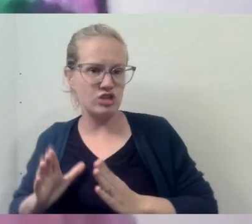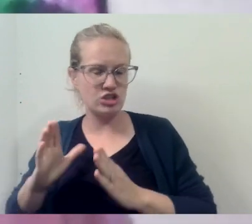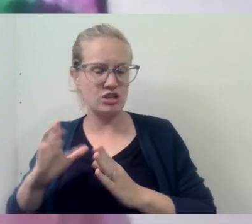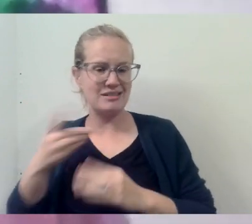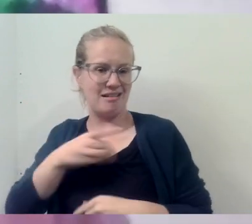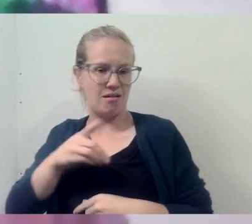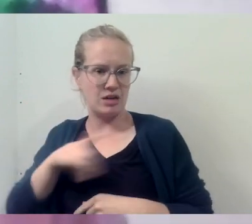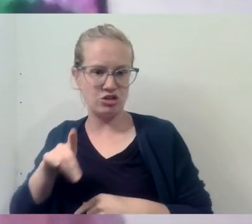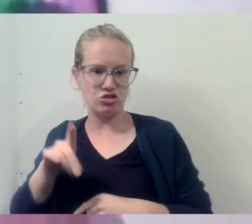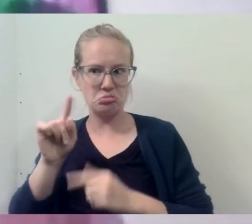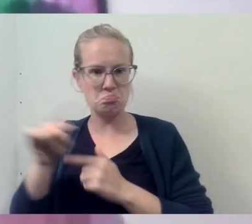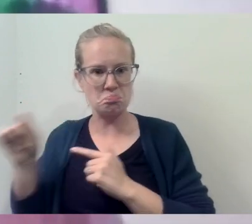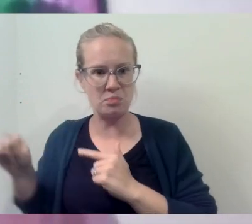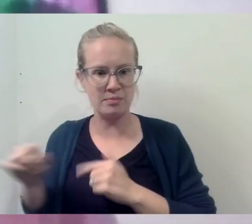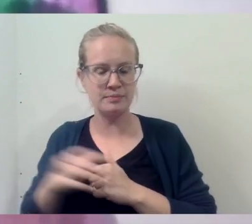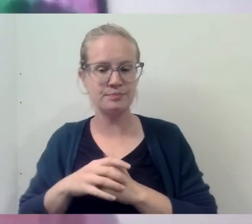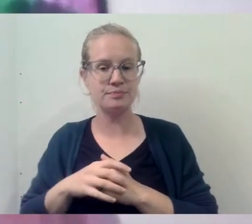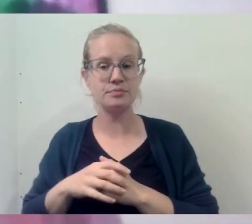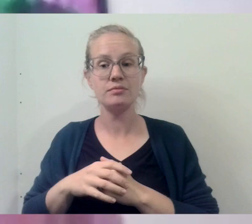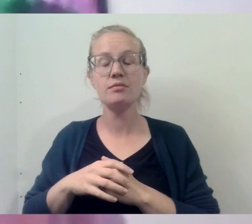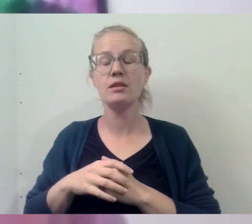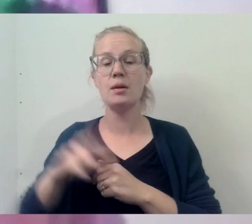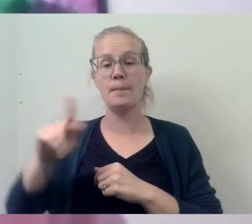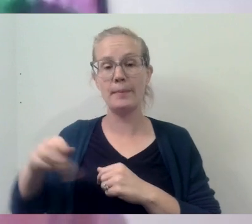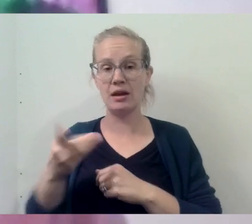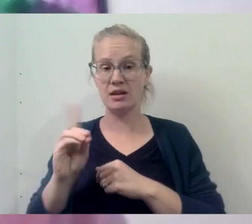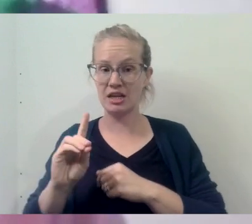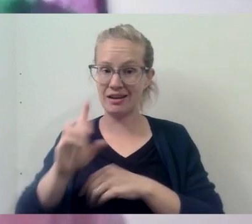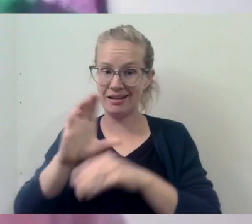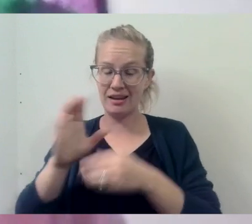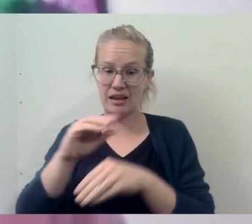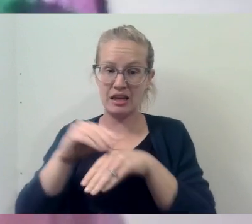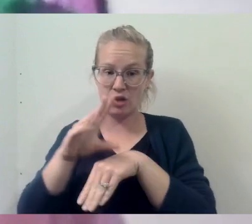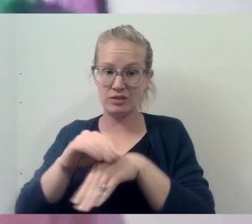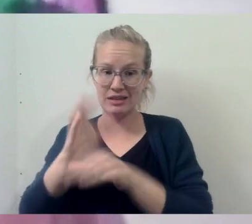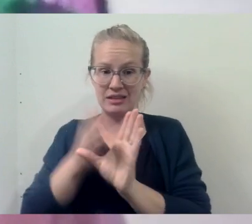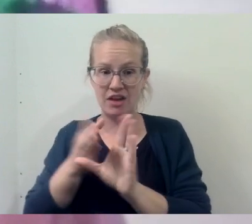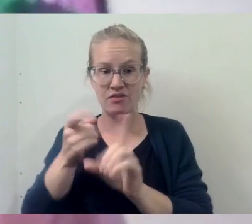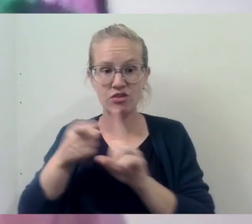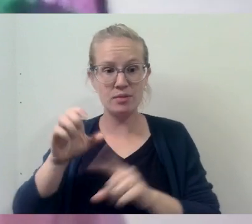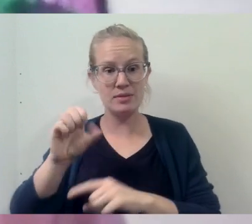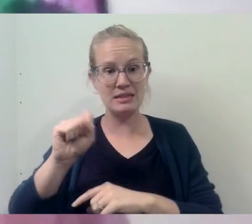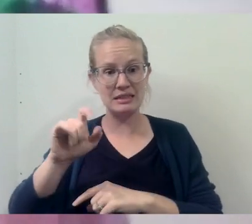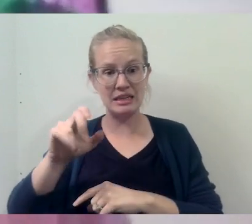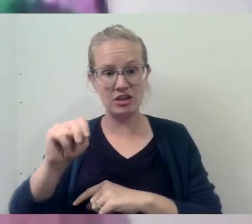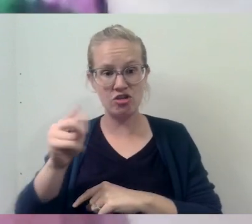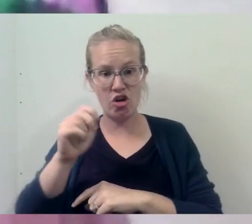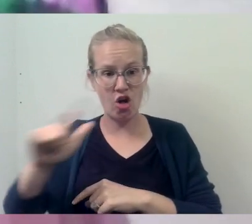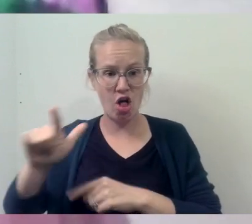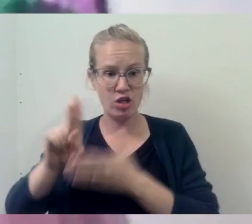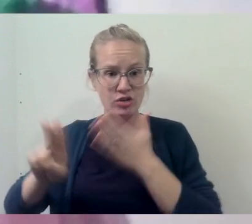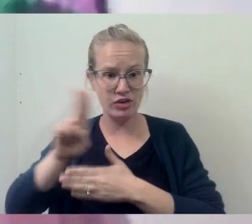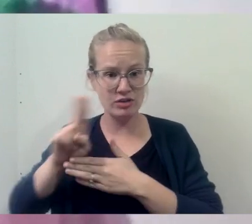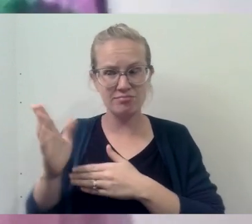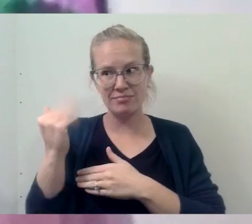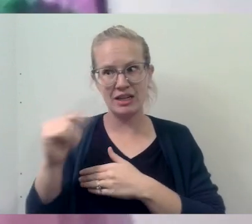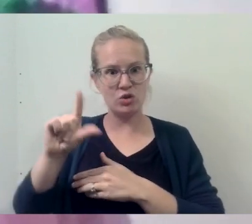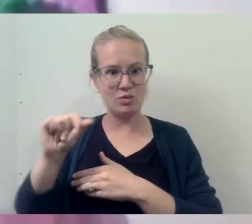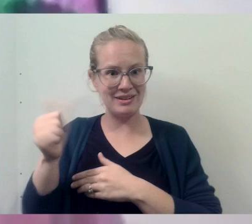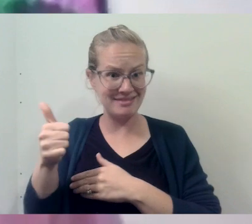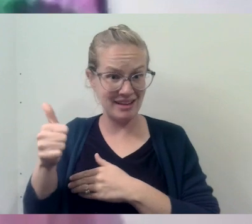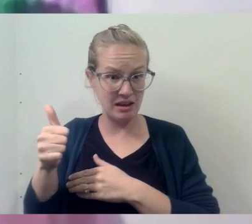denominations. He earned his doctorate in counseling psychology from Seton Hall University in 2010